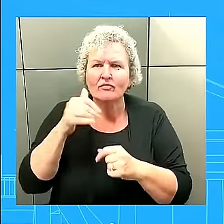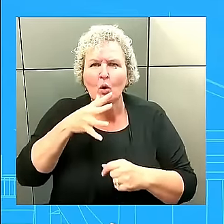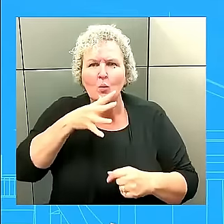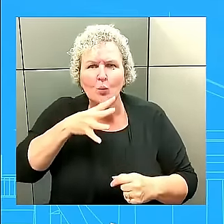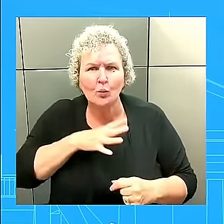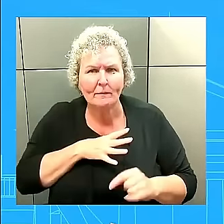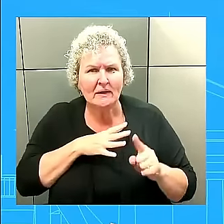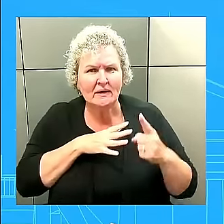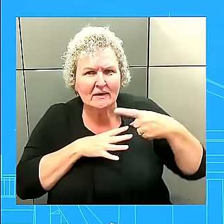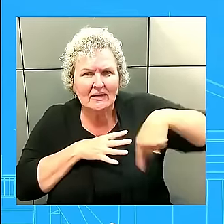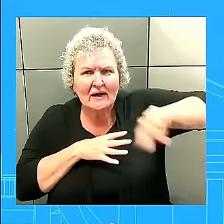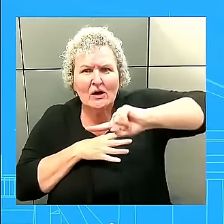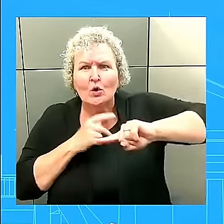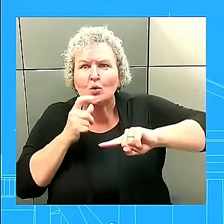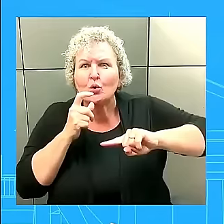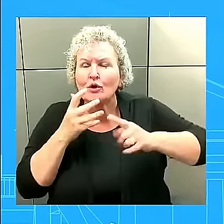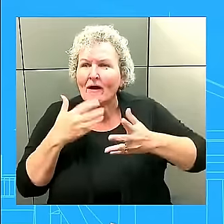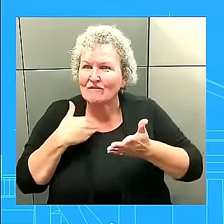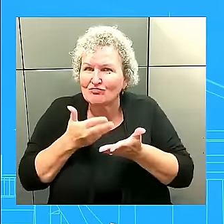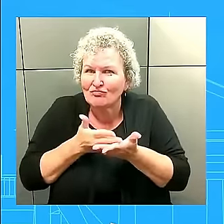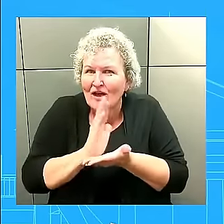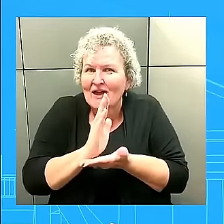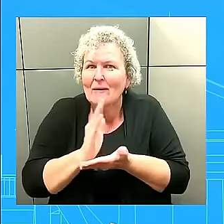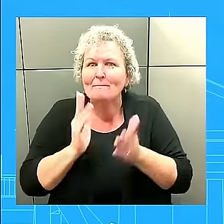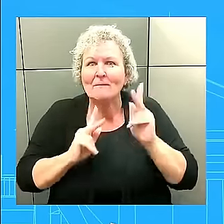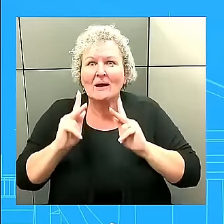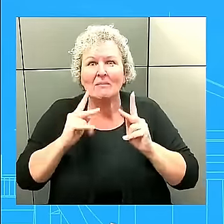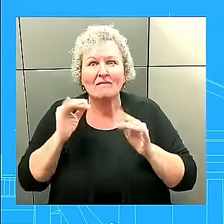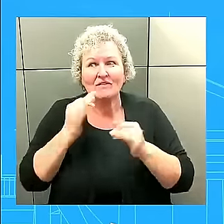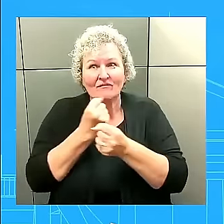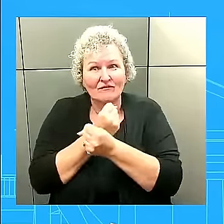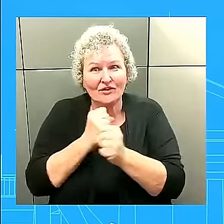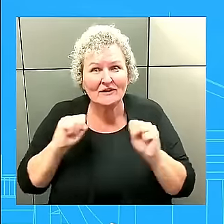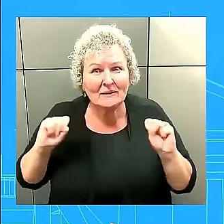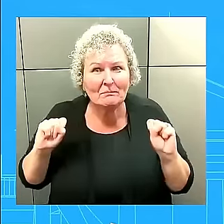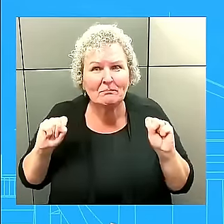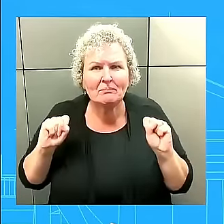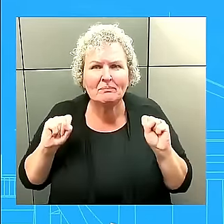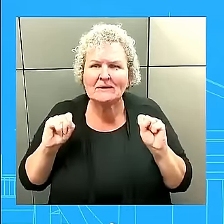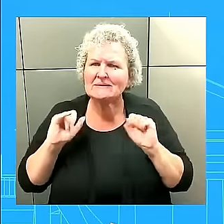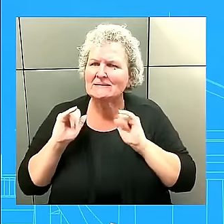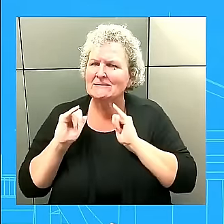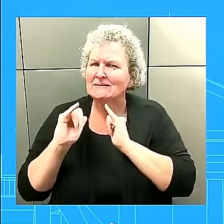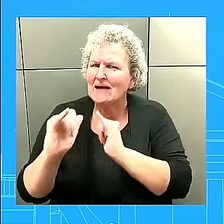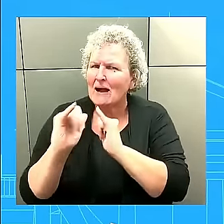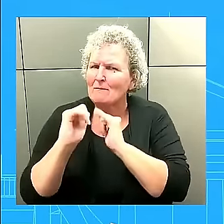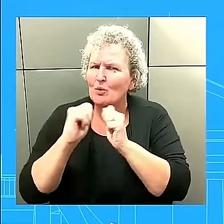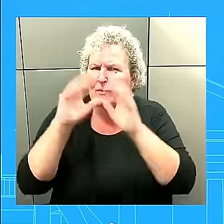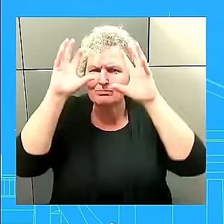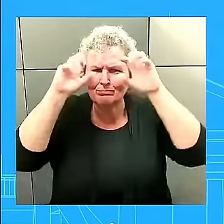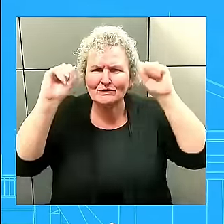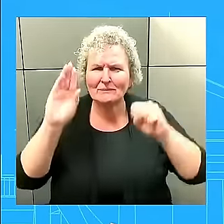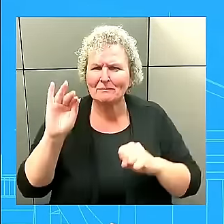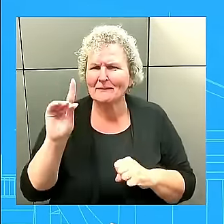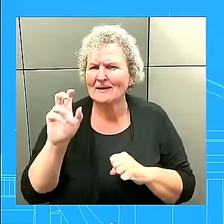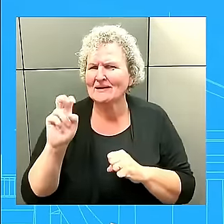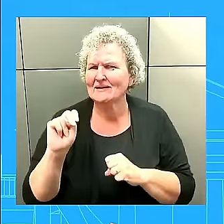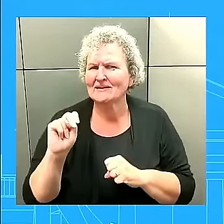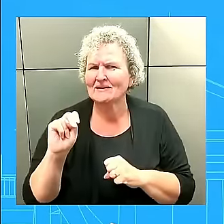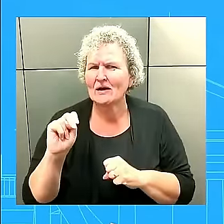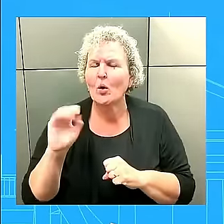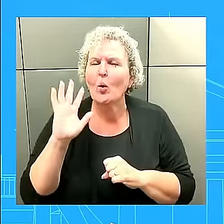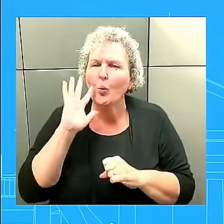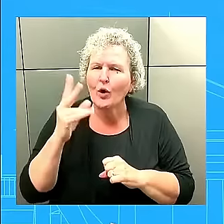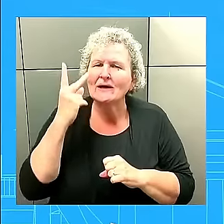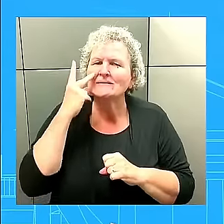rights and freedoms. Uh, and so has this president. And so that's what we're going to continue to see. Uh, you just, you just heard, uh,